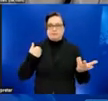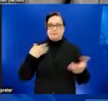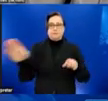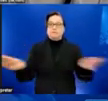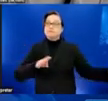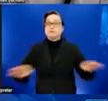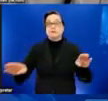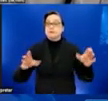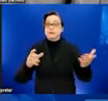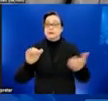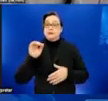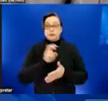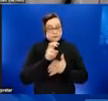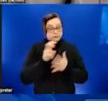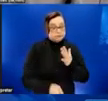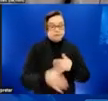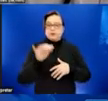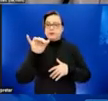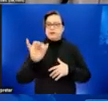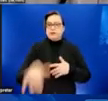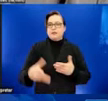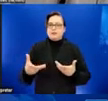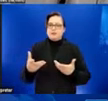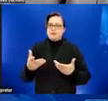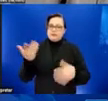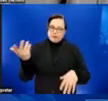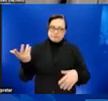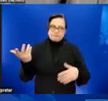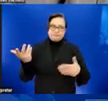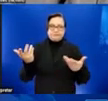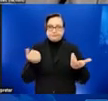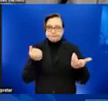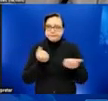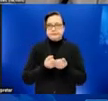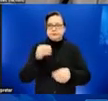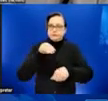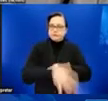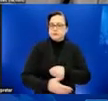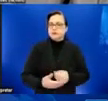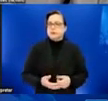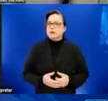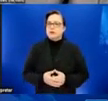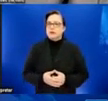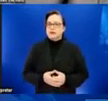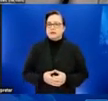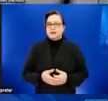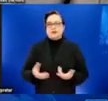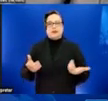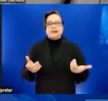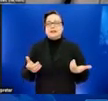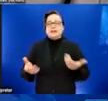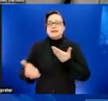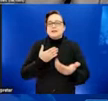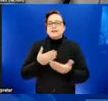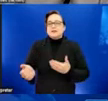discrimination and loss of status that follows from the stigma. They become vectors of stigma. disease, no matter their particular